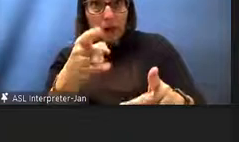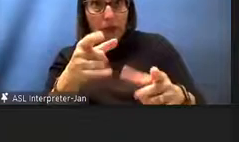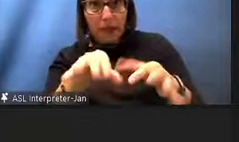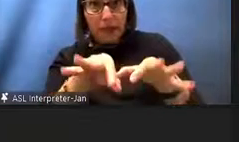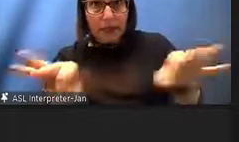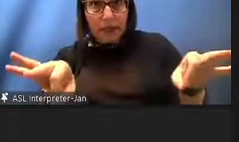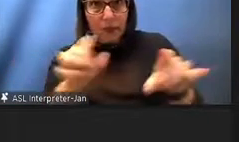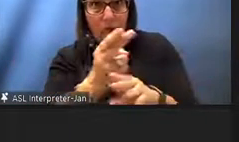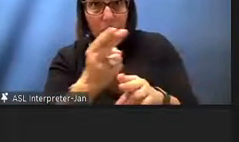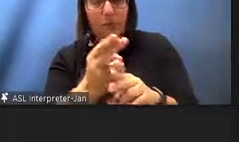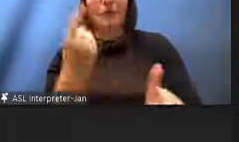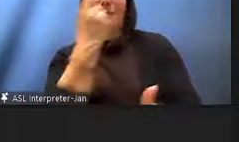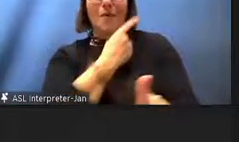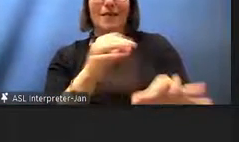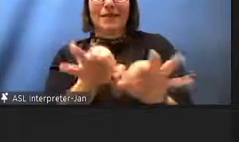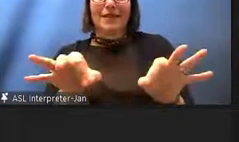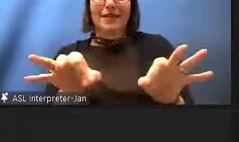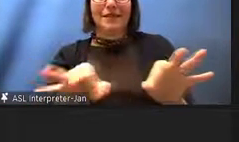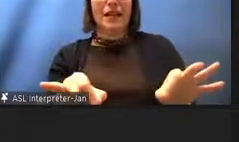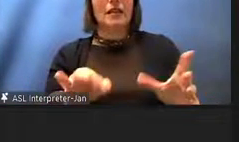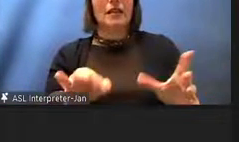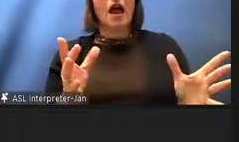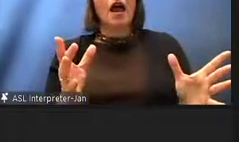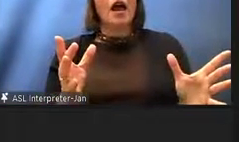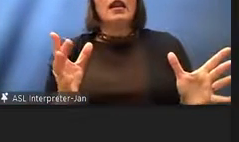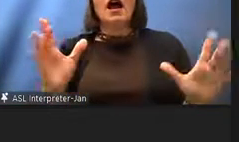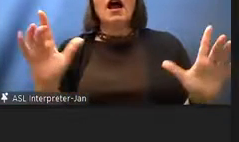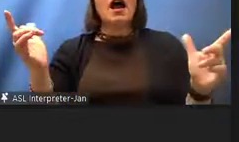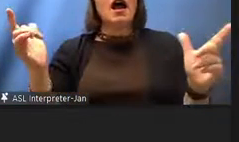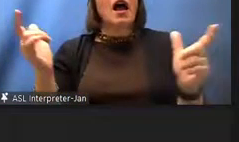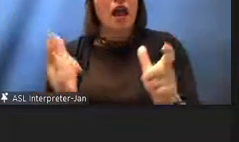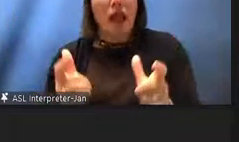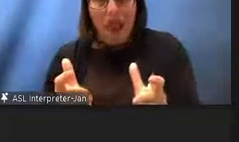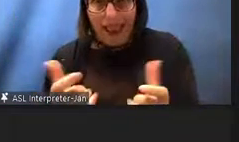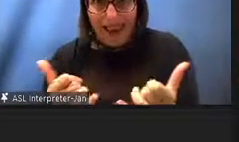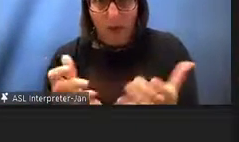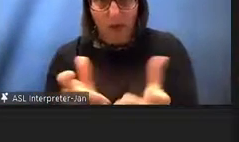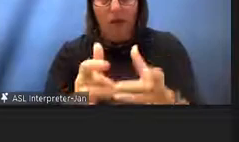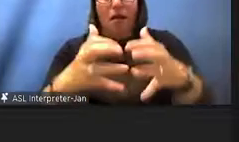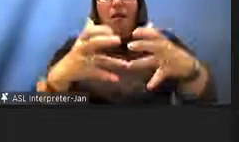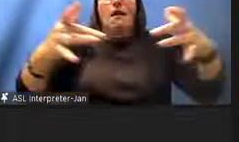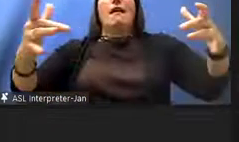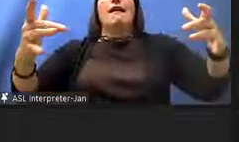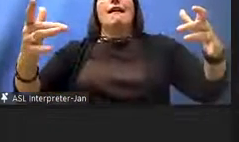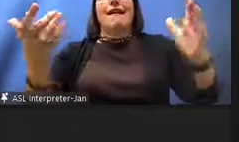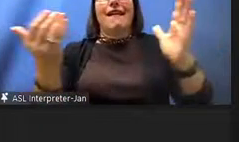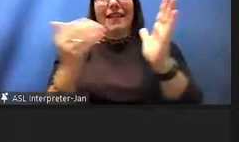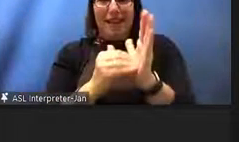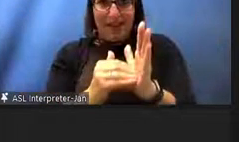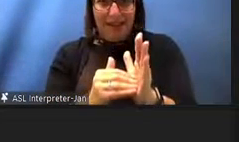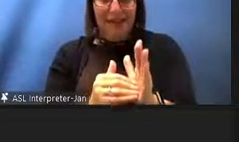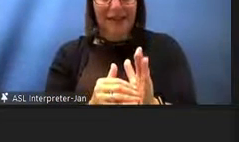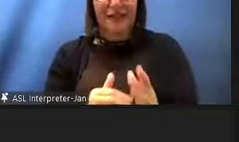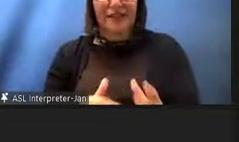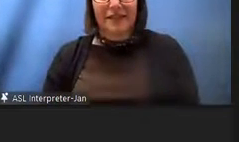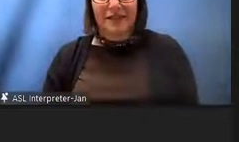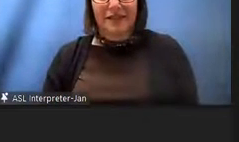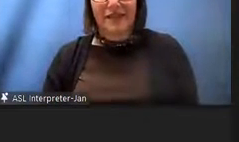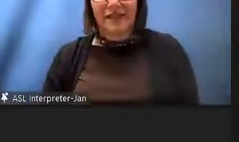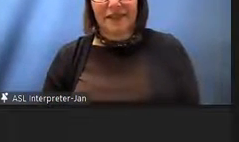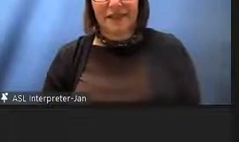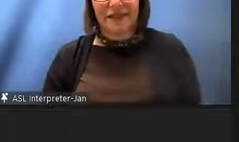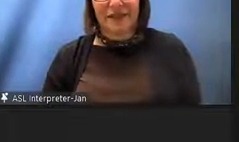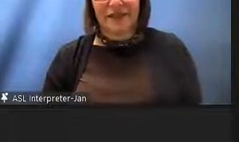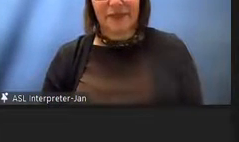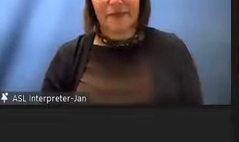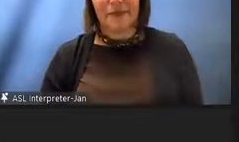that got, we were focusing on going